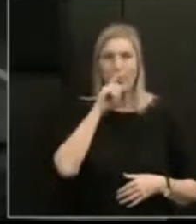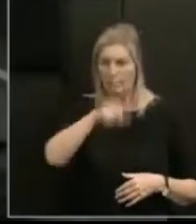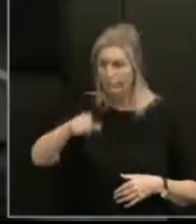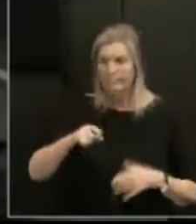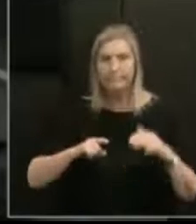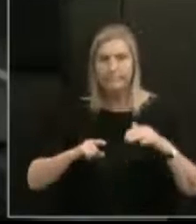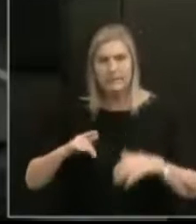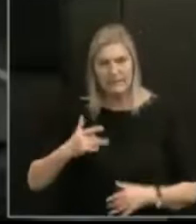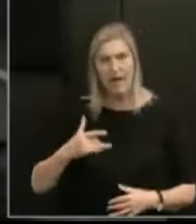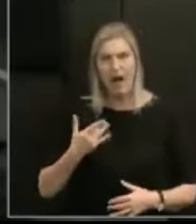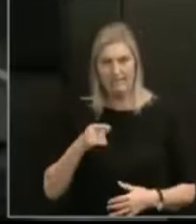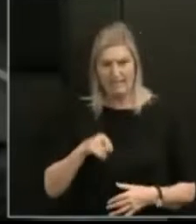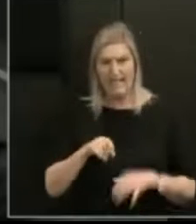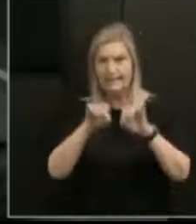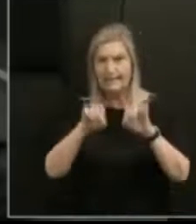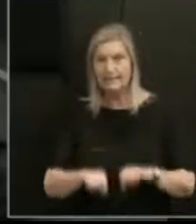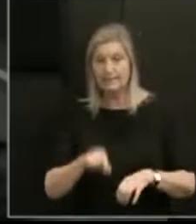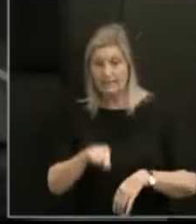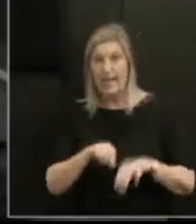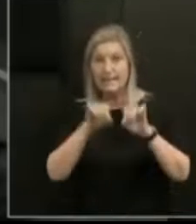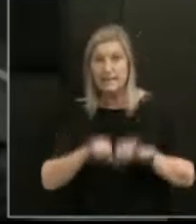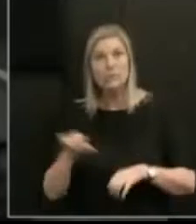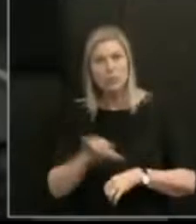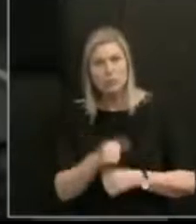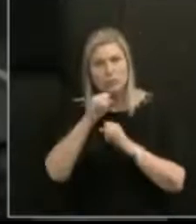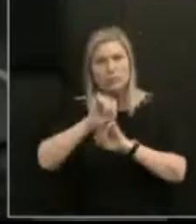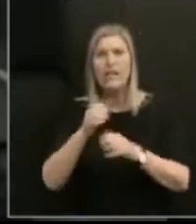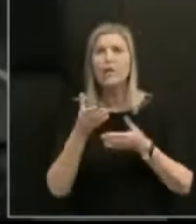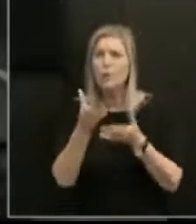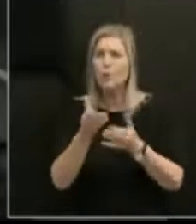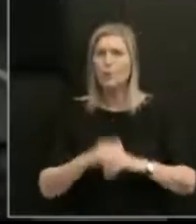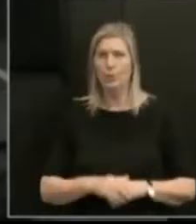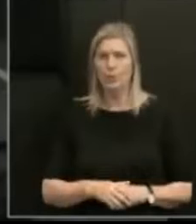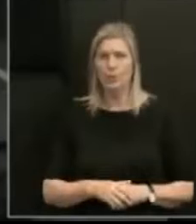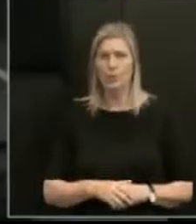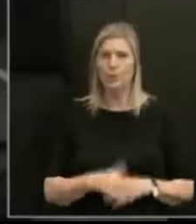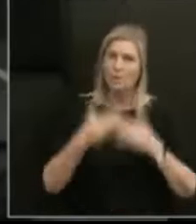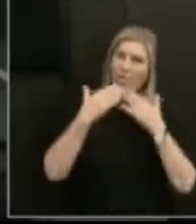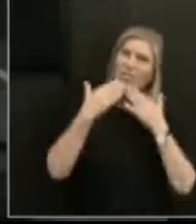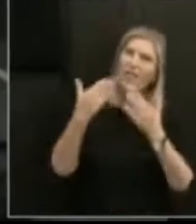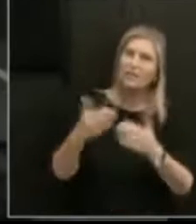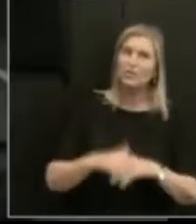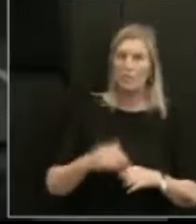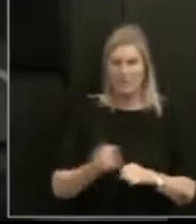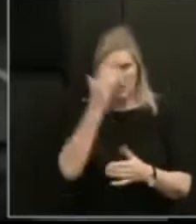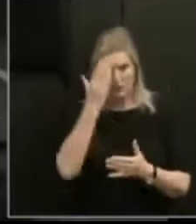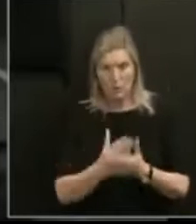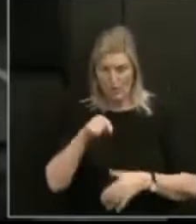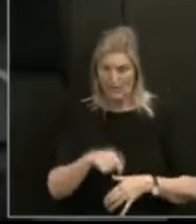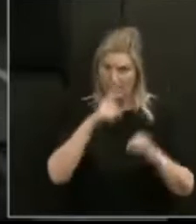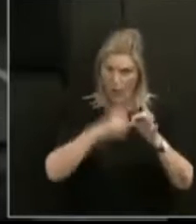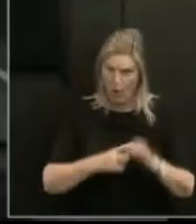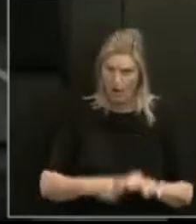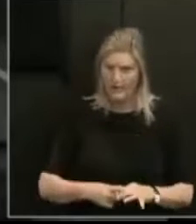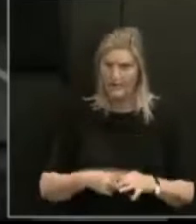that claimed to protect you. We owe it to you to get this inquiry right. I